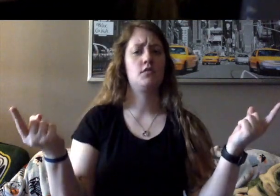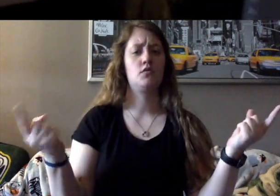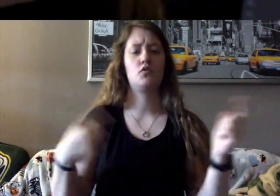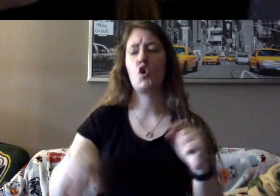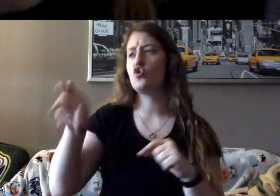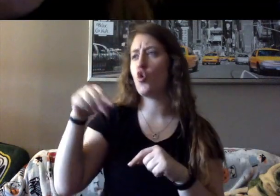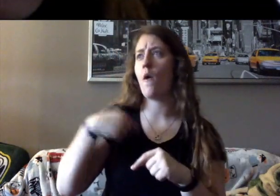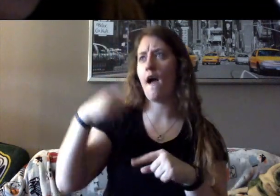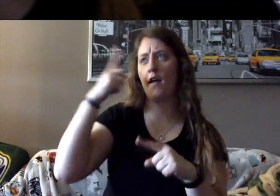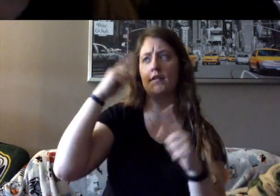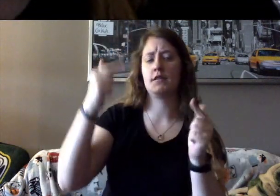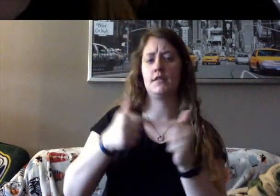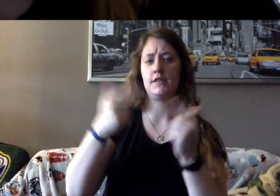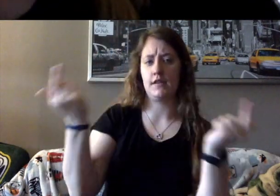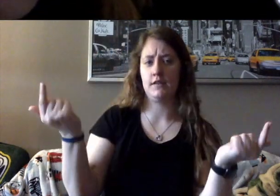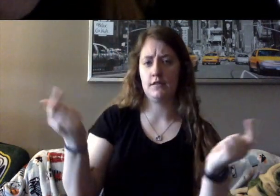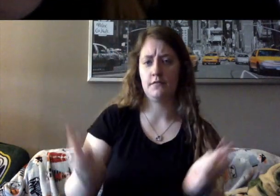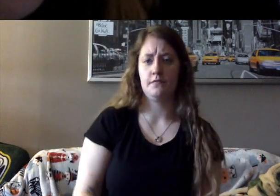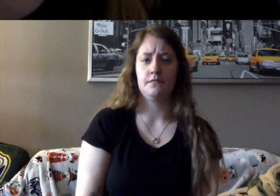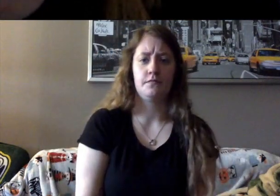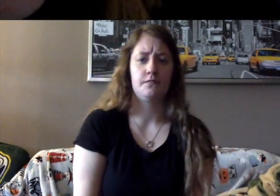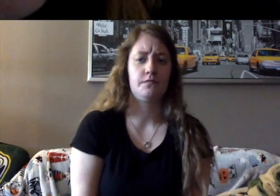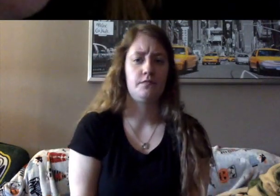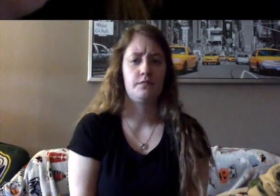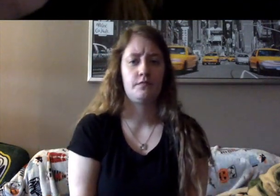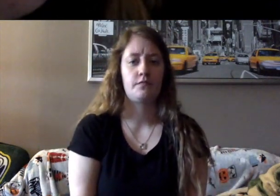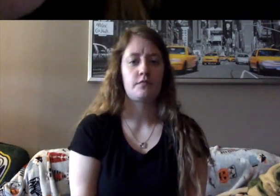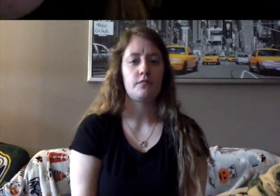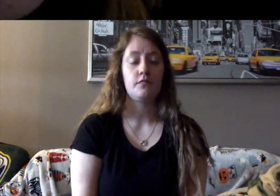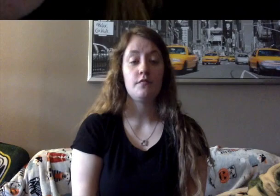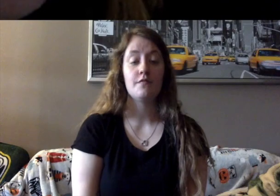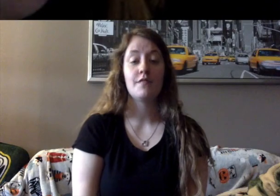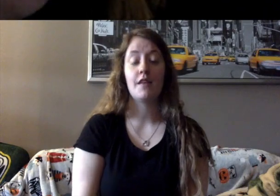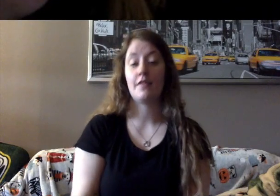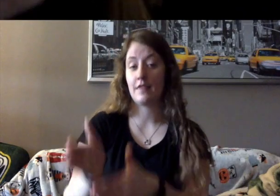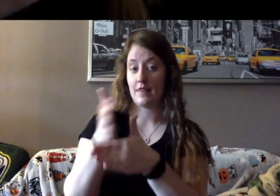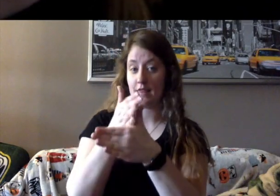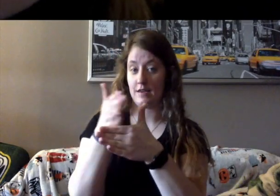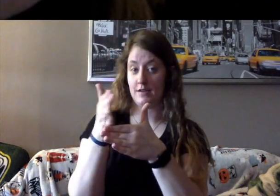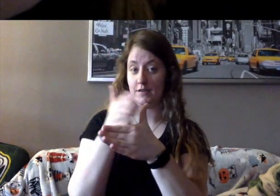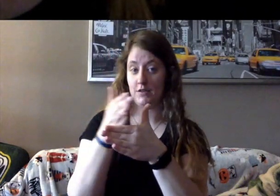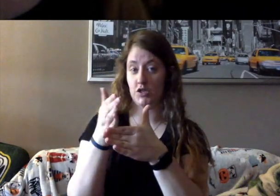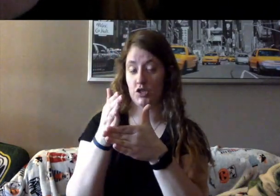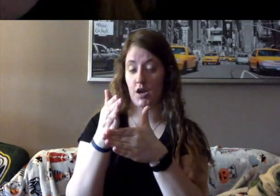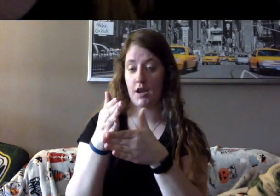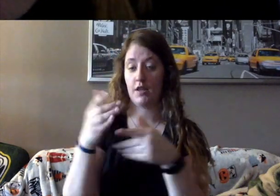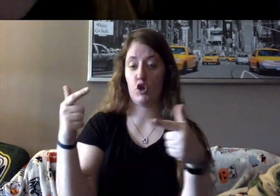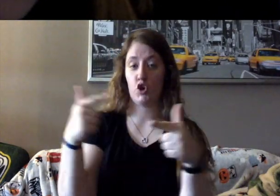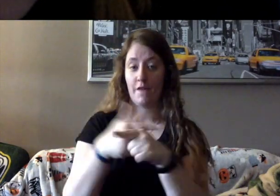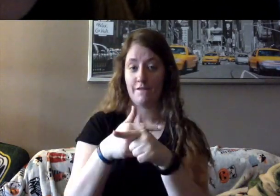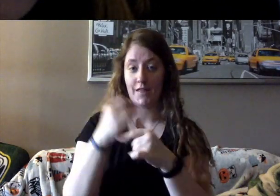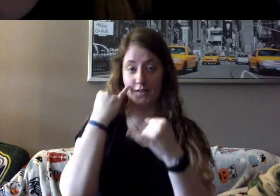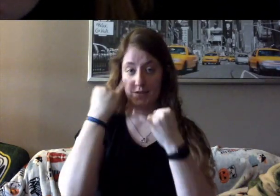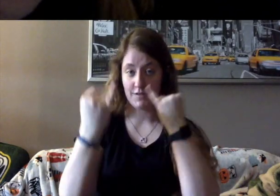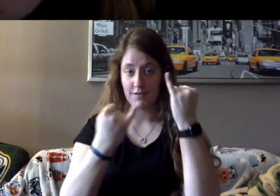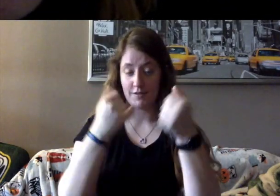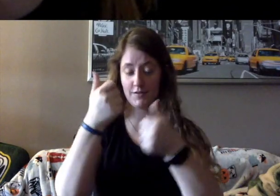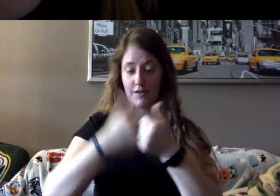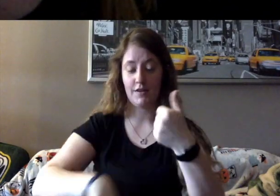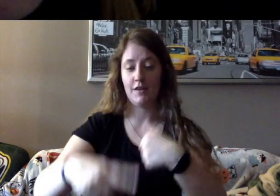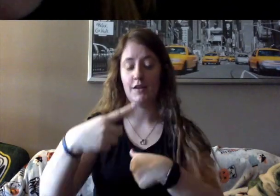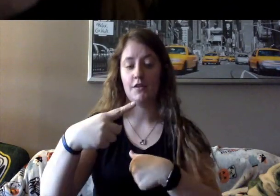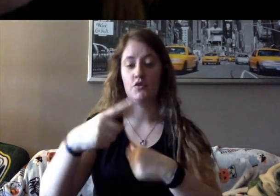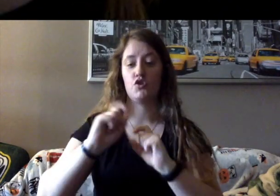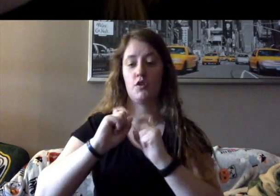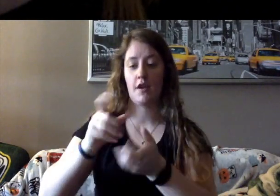dissent. They shared their conflicting ideas. Each pointed out the weaknesses in the other's